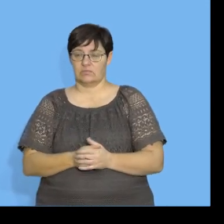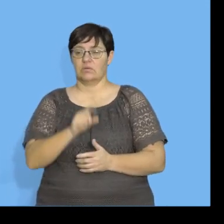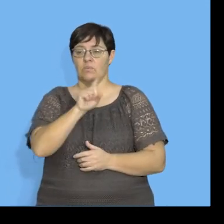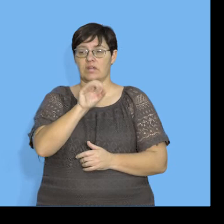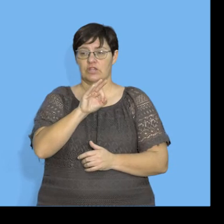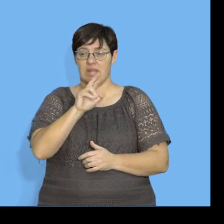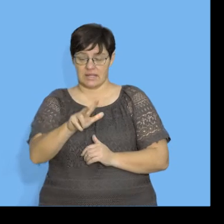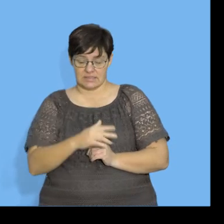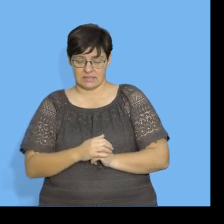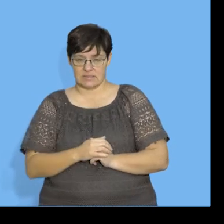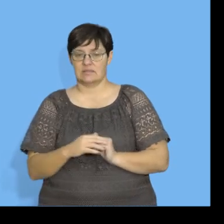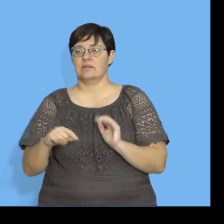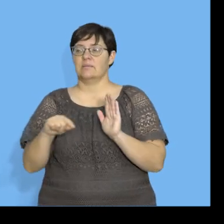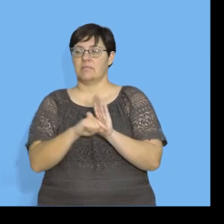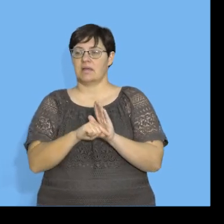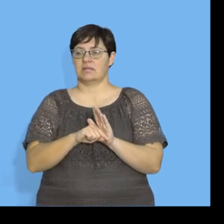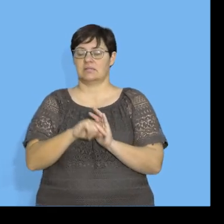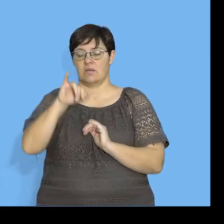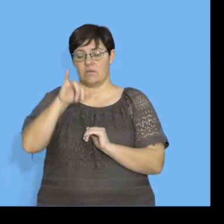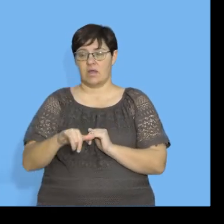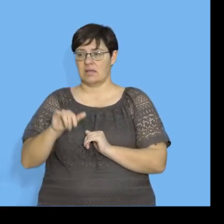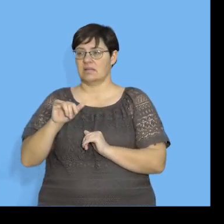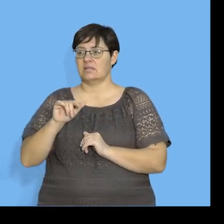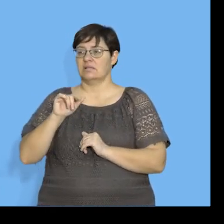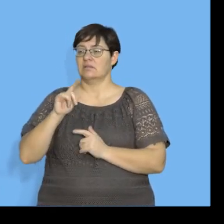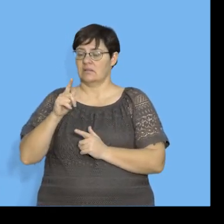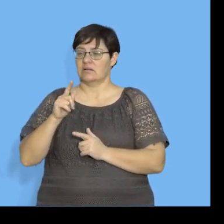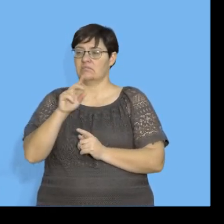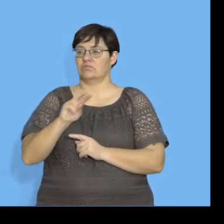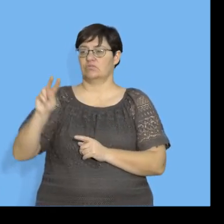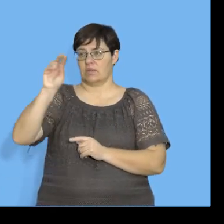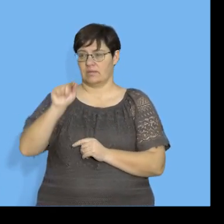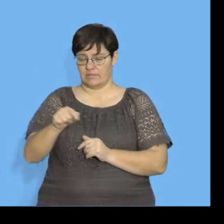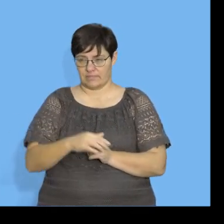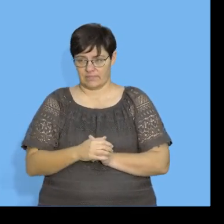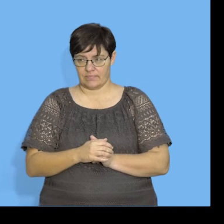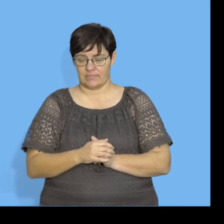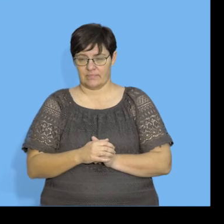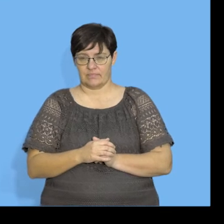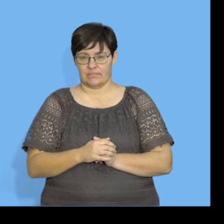138 minus 71. Then we square that.